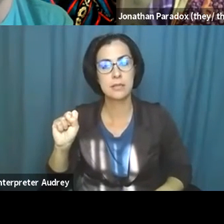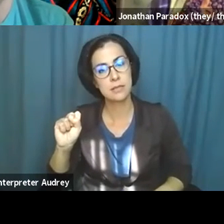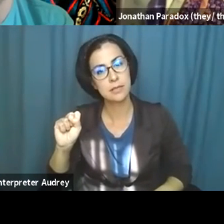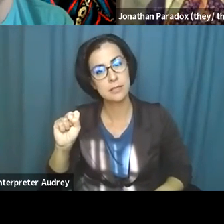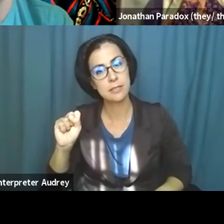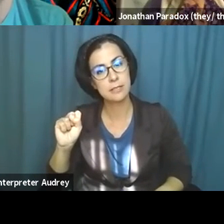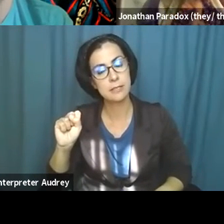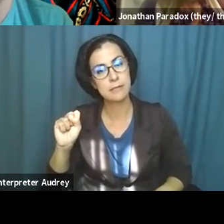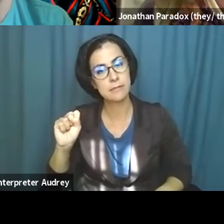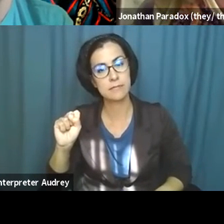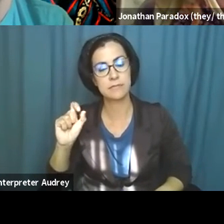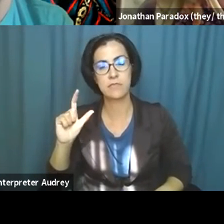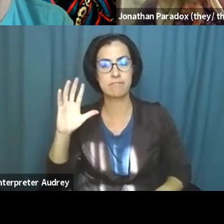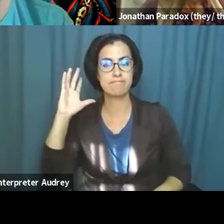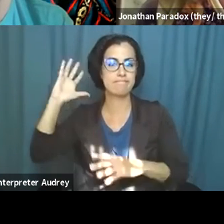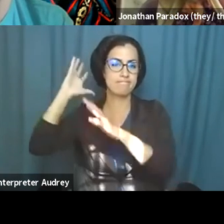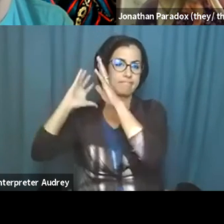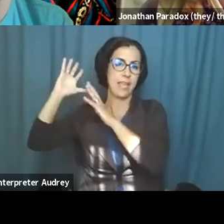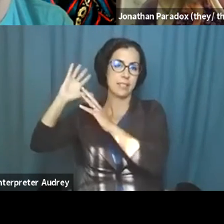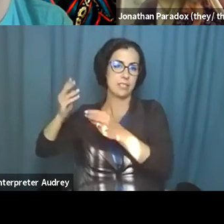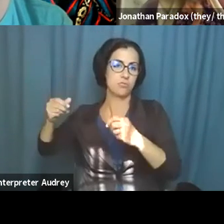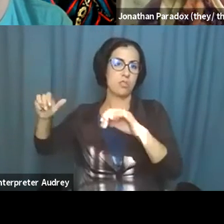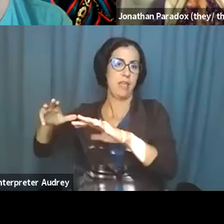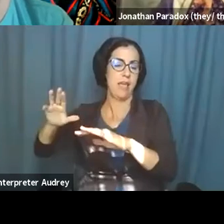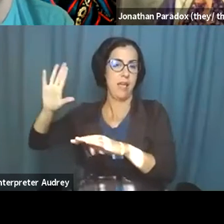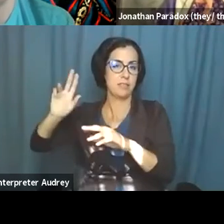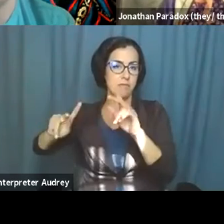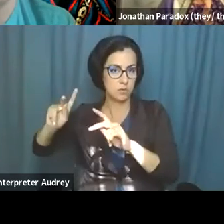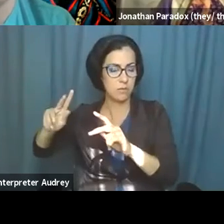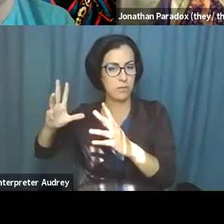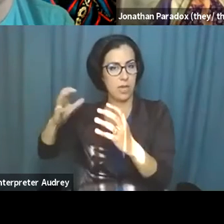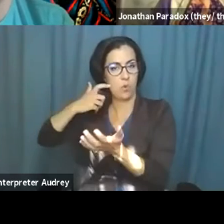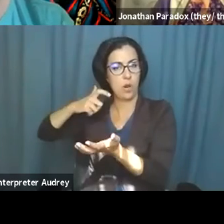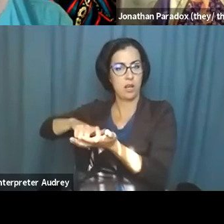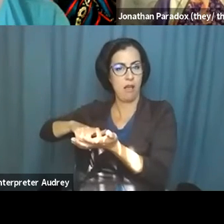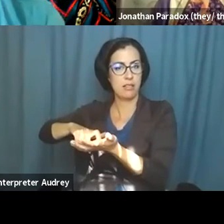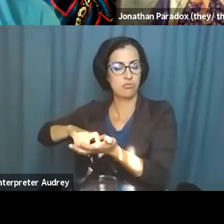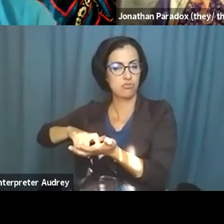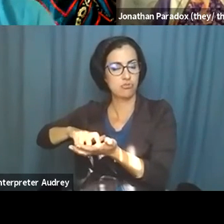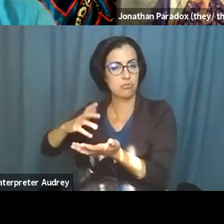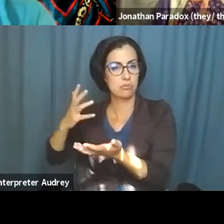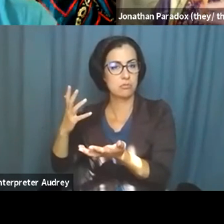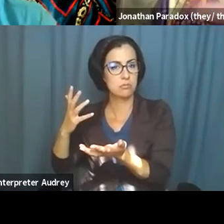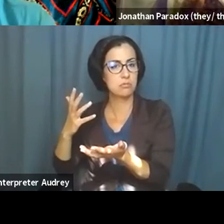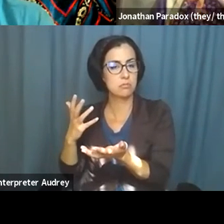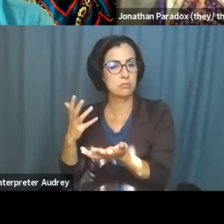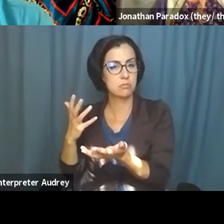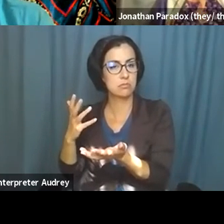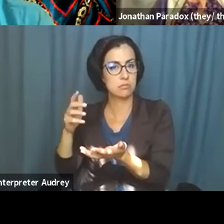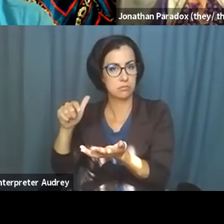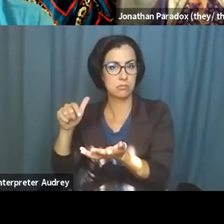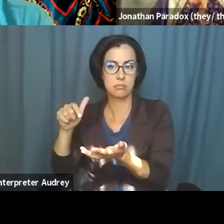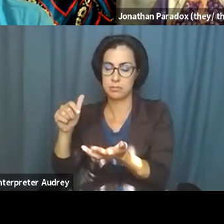the, the ancestral lands of, um, those people and just want to acknowledge, um, the, the, the